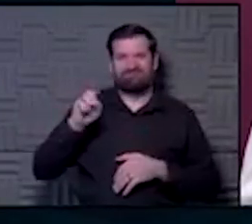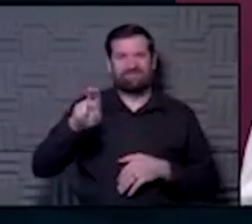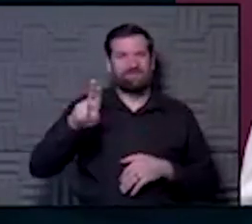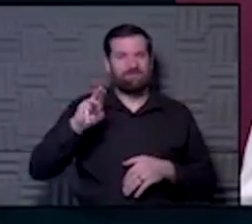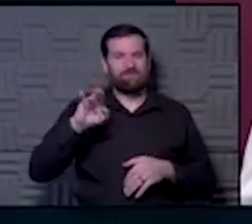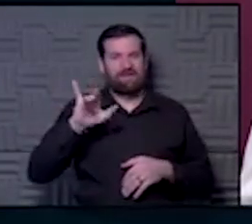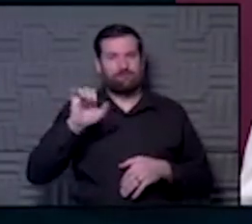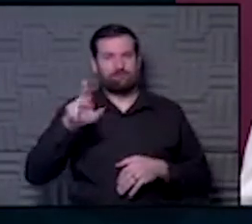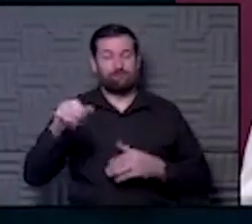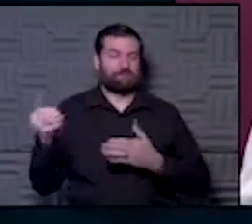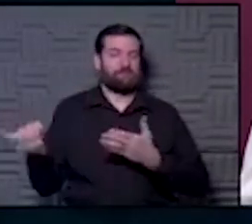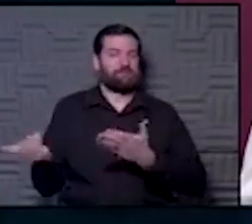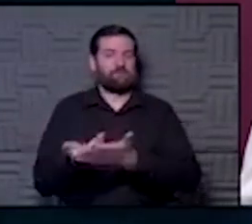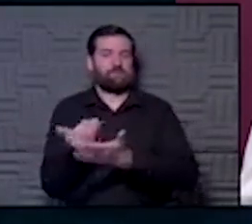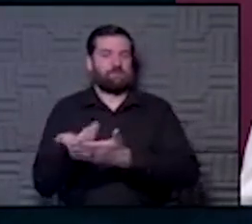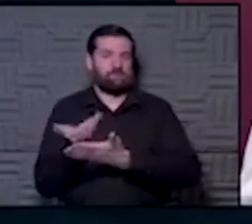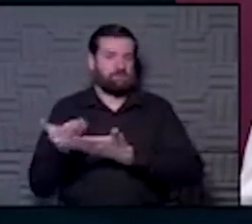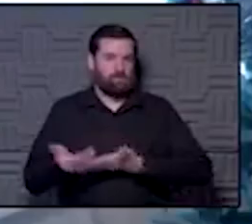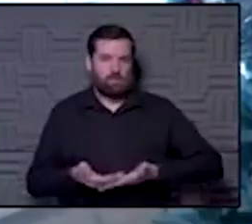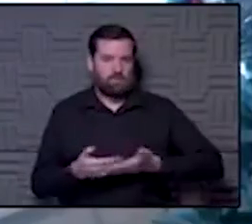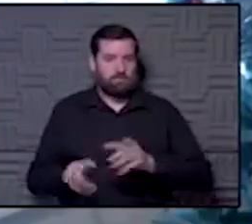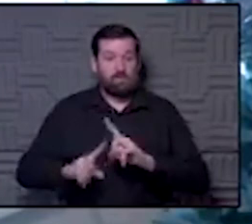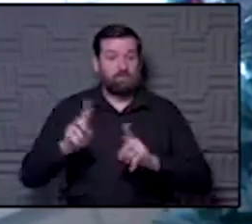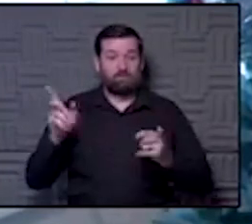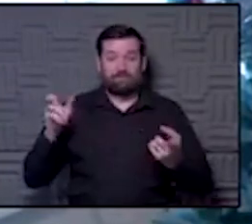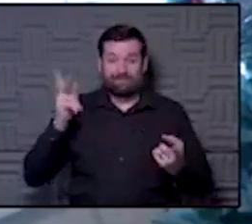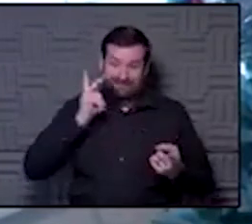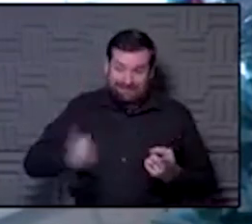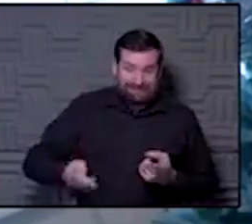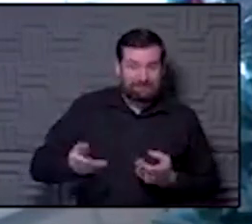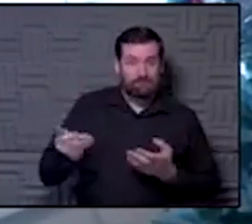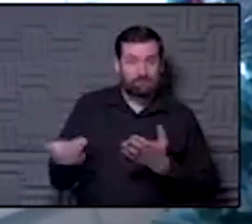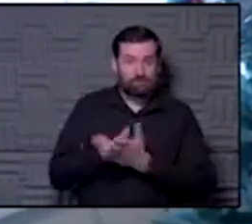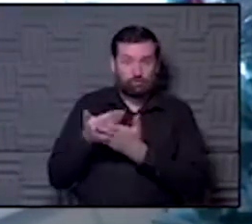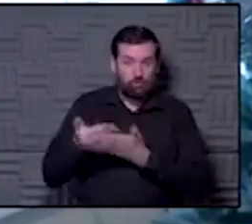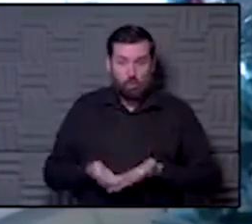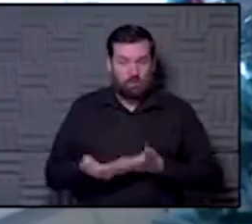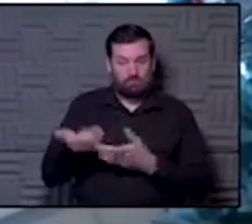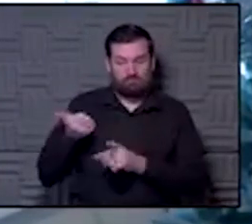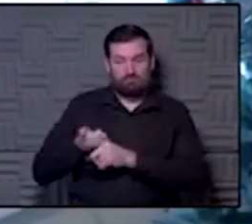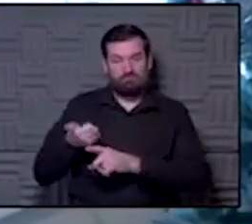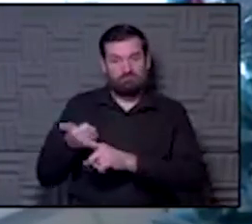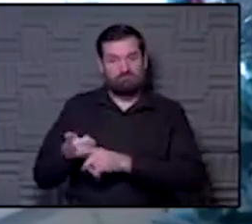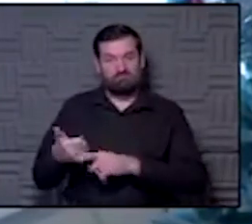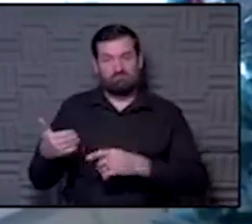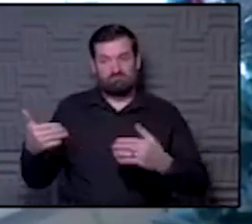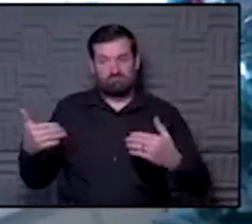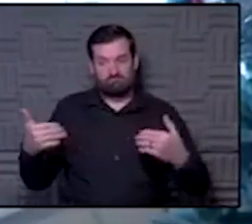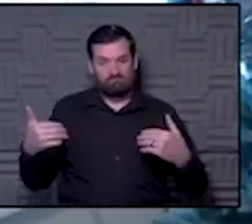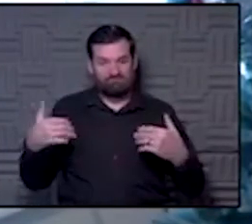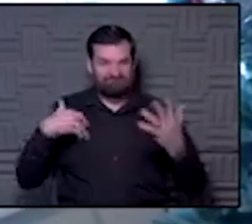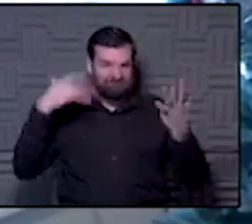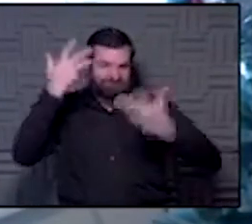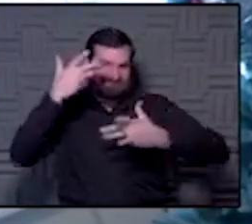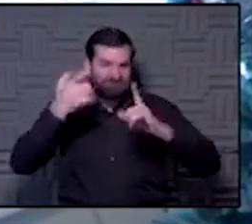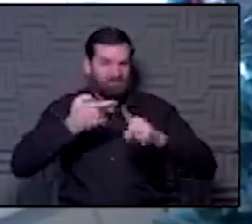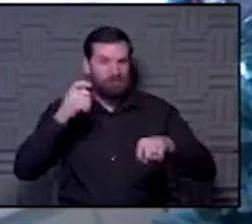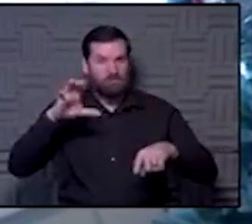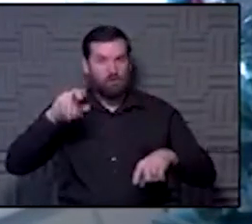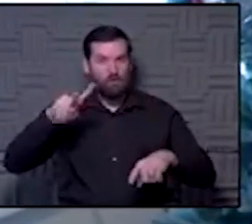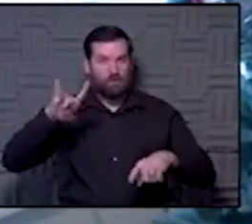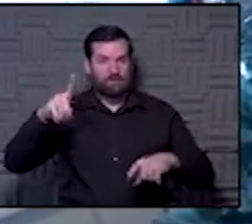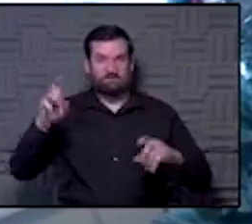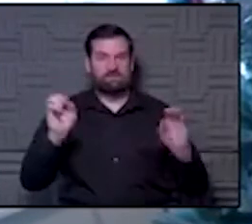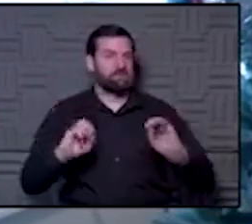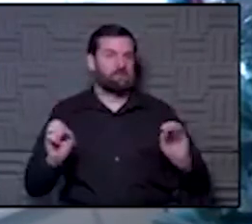newborns, but I have not seen newborns, any data that indicates newborns get ill from COVID. So most